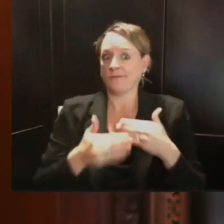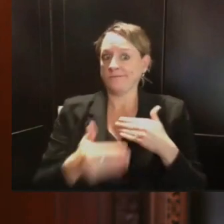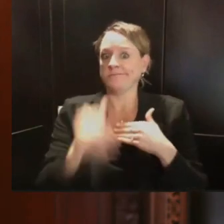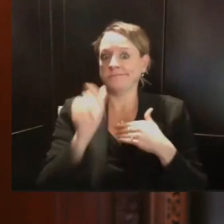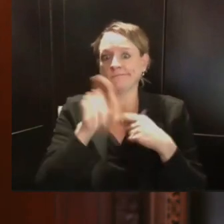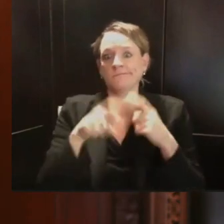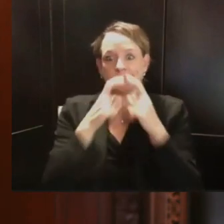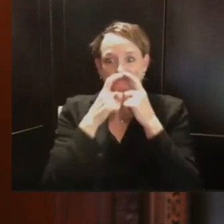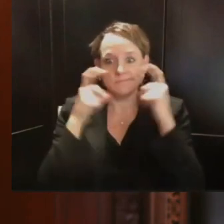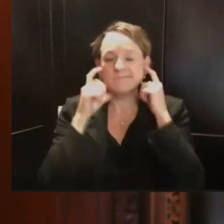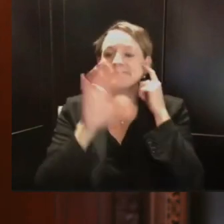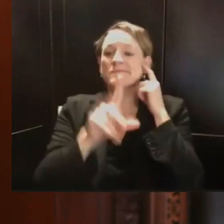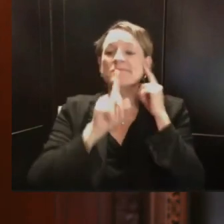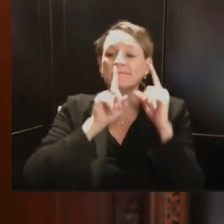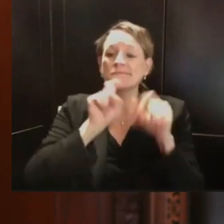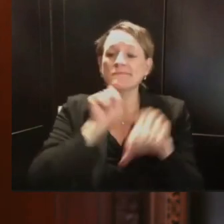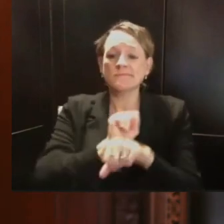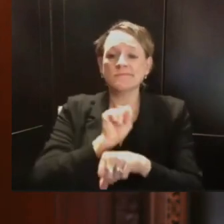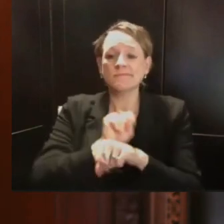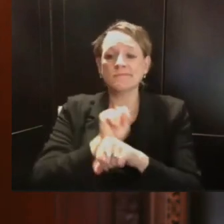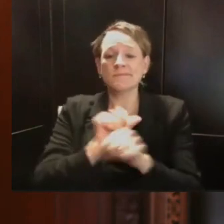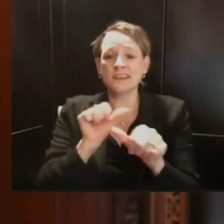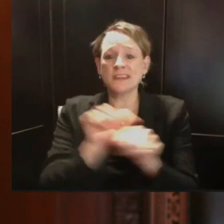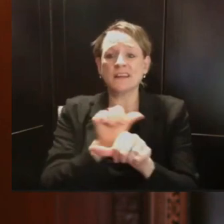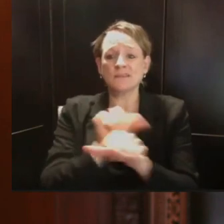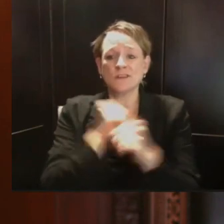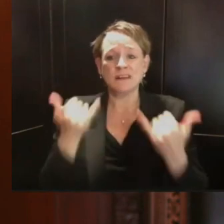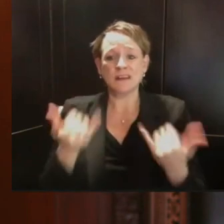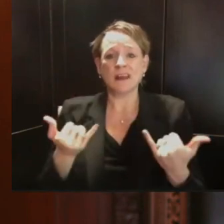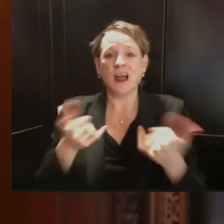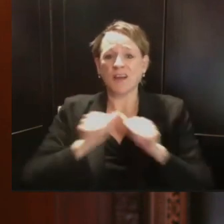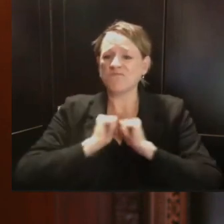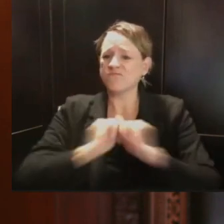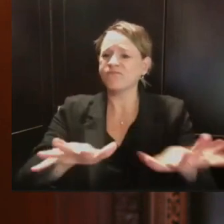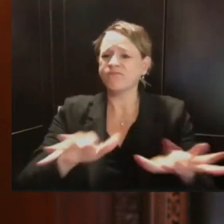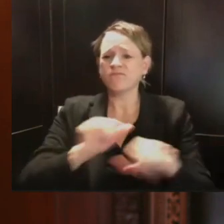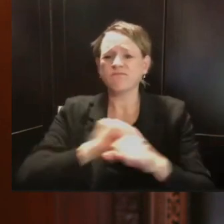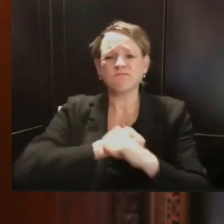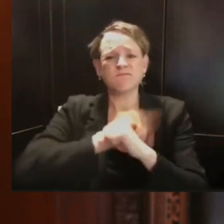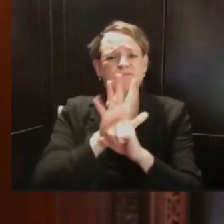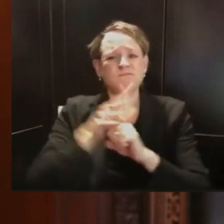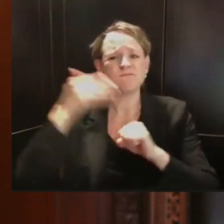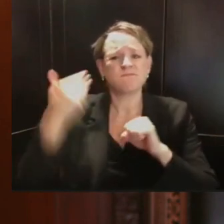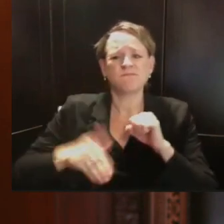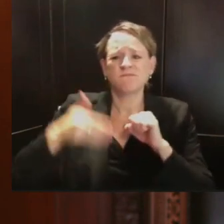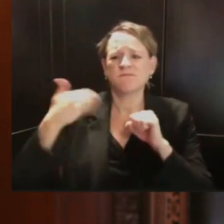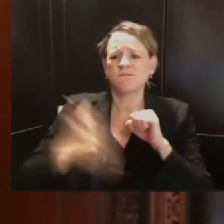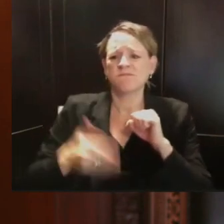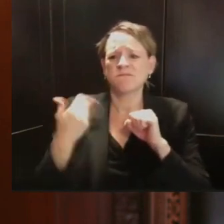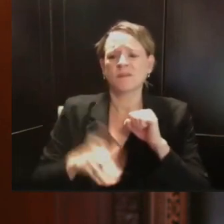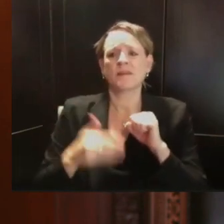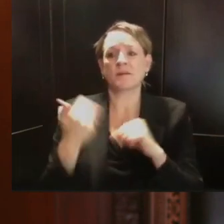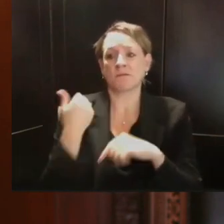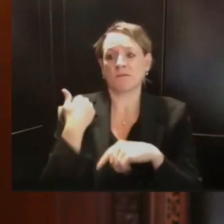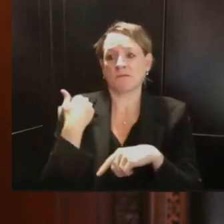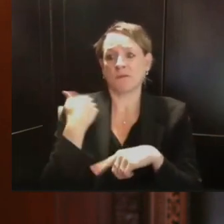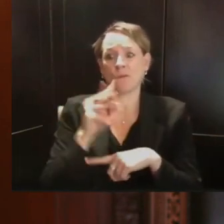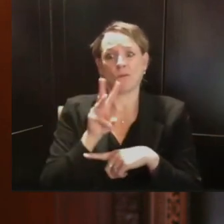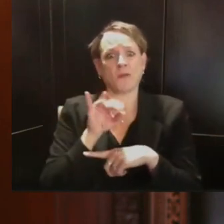As I said last week, at one point, Wisconsin was in a pretty good place, and just in August, we